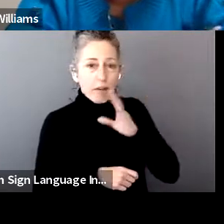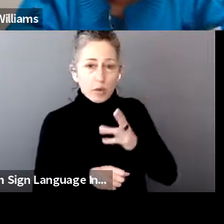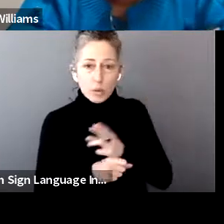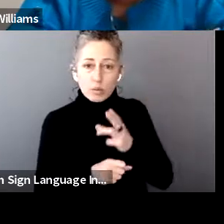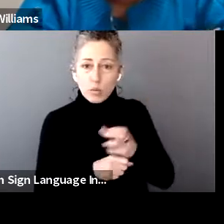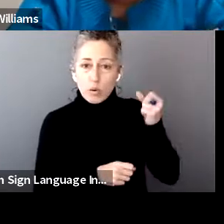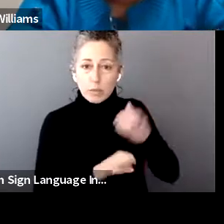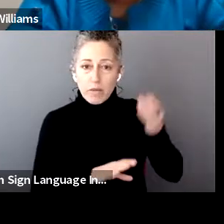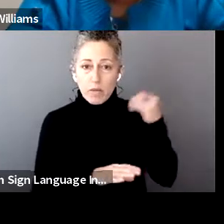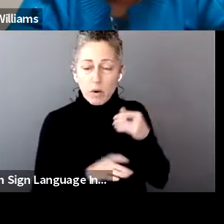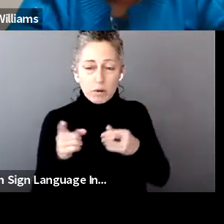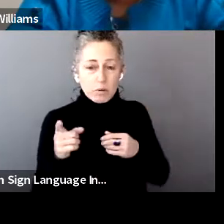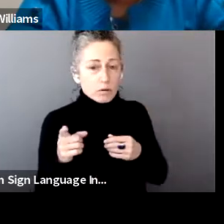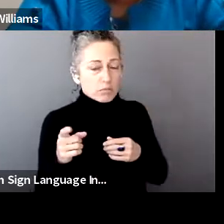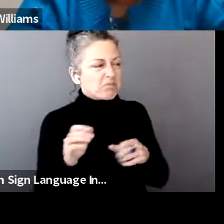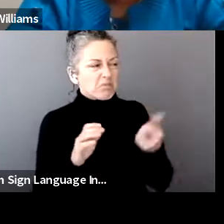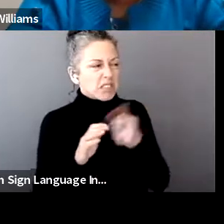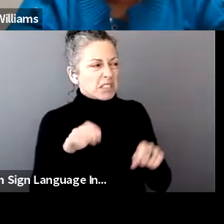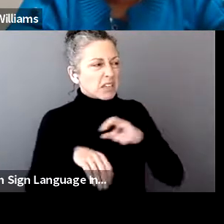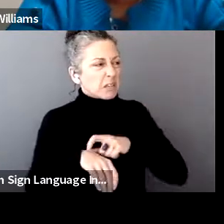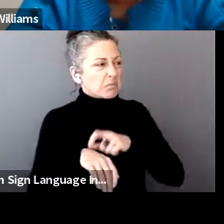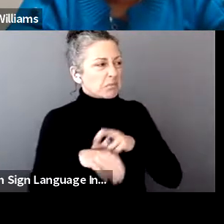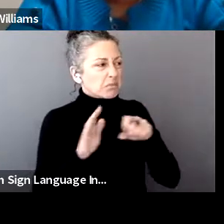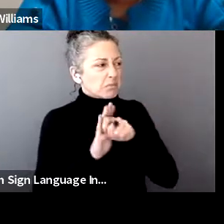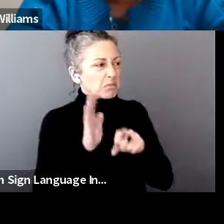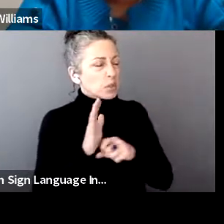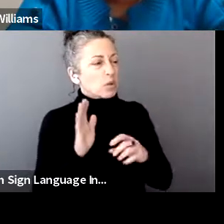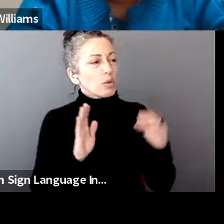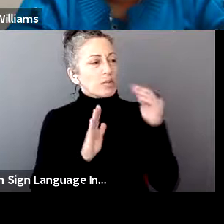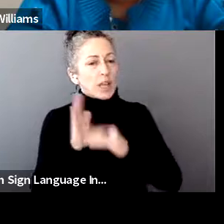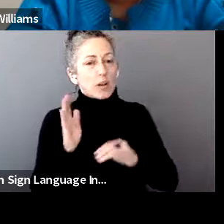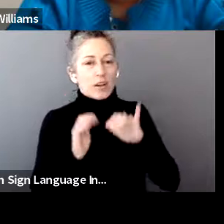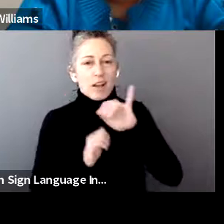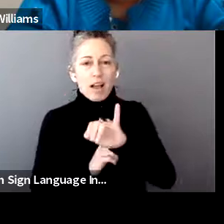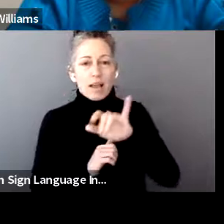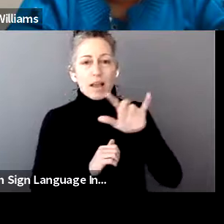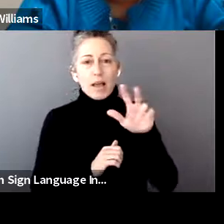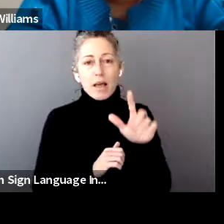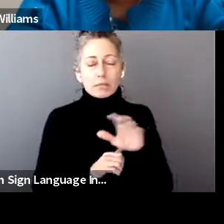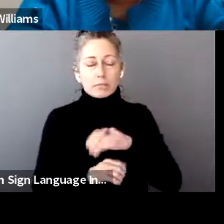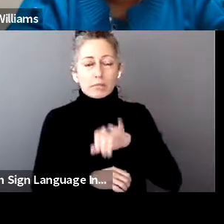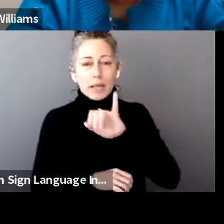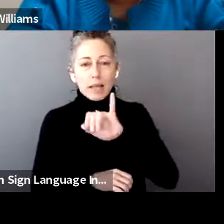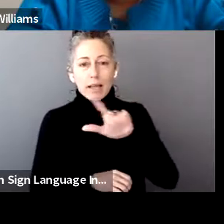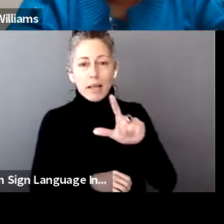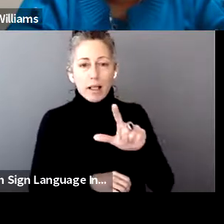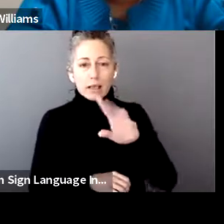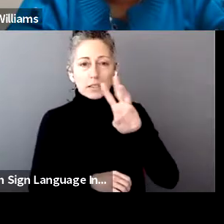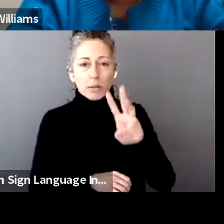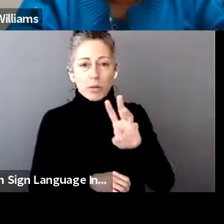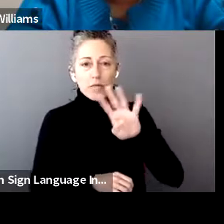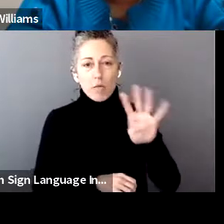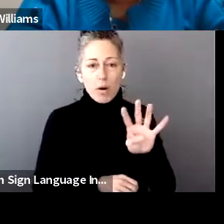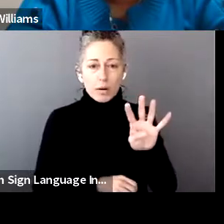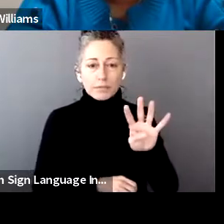Yes, for the state, you can do it at any time. They'll just need to fill out an ILW-4 and give them to whoever they want the money withheld from, whether it's